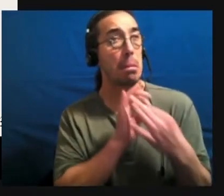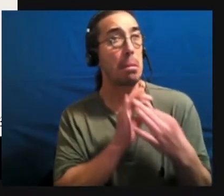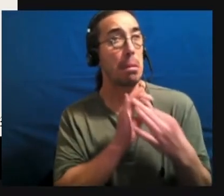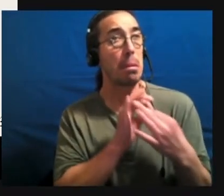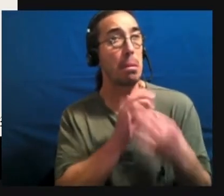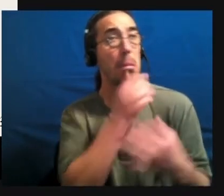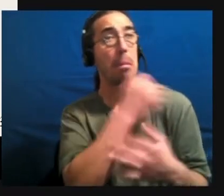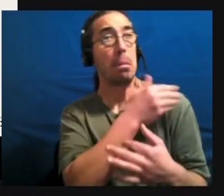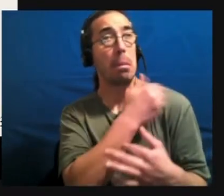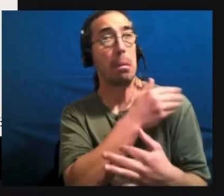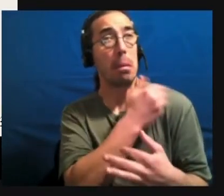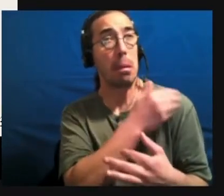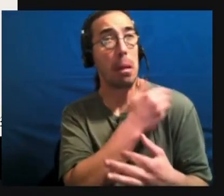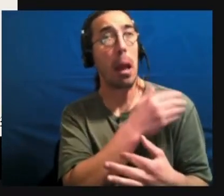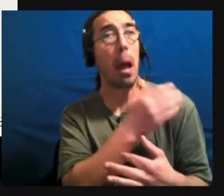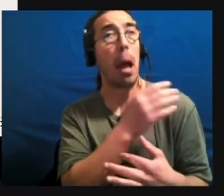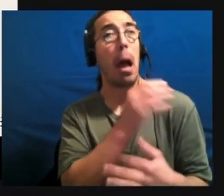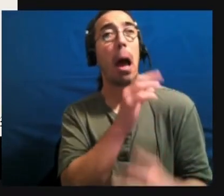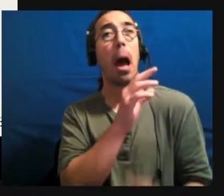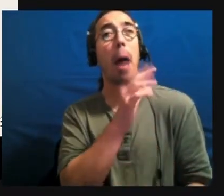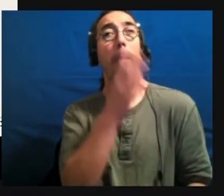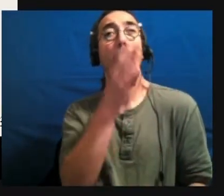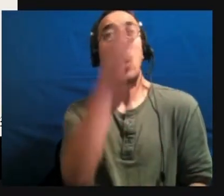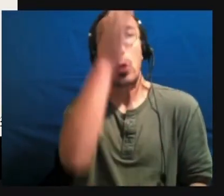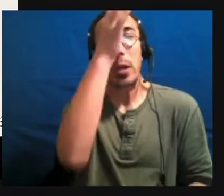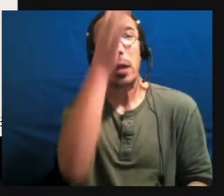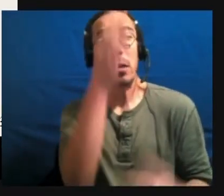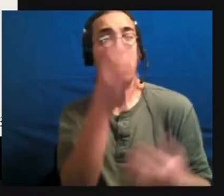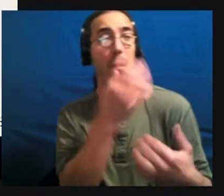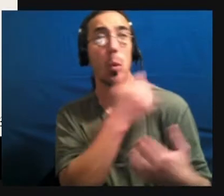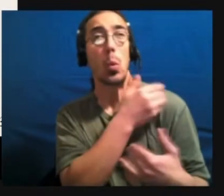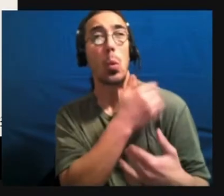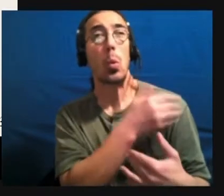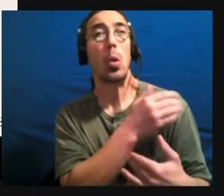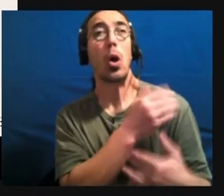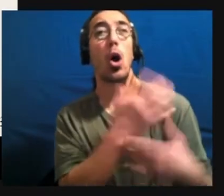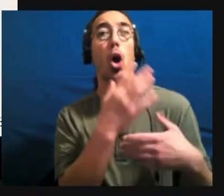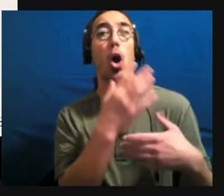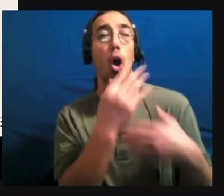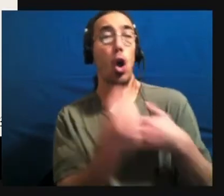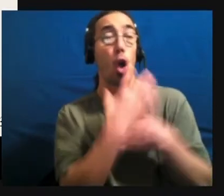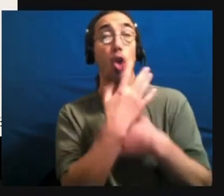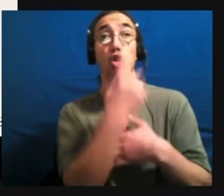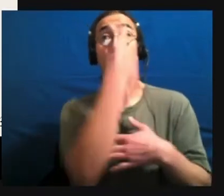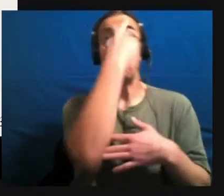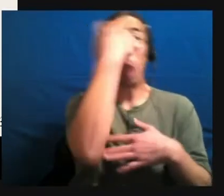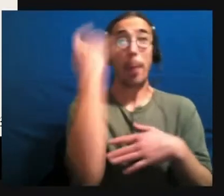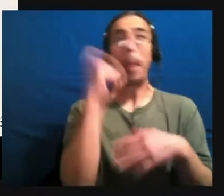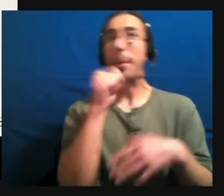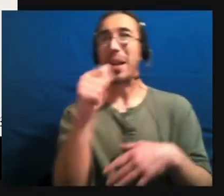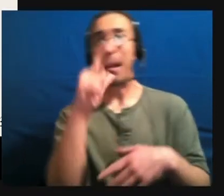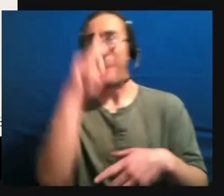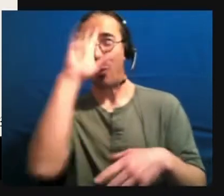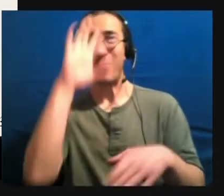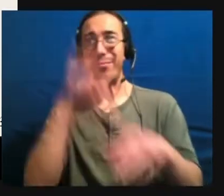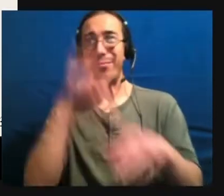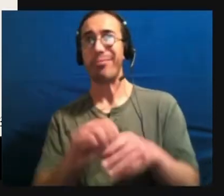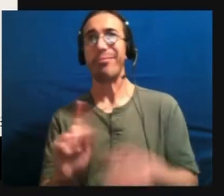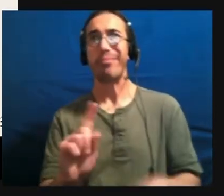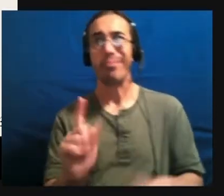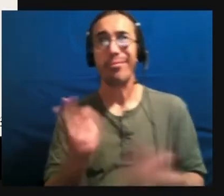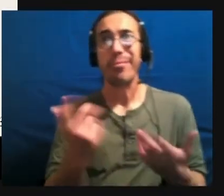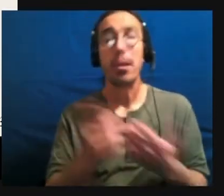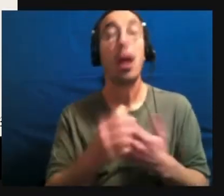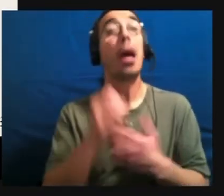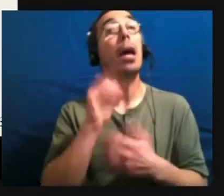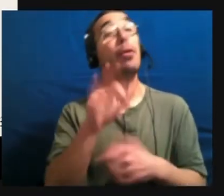unfeeling parenting causes autism. Cold and unfeeling parenting causes trauma. And if you're autistic